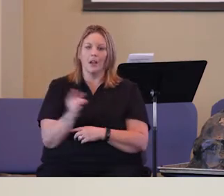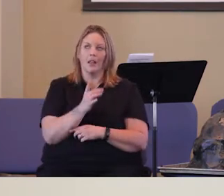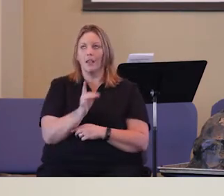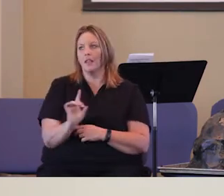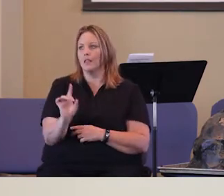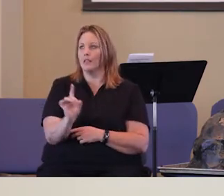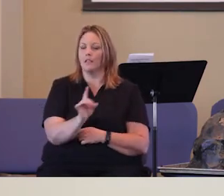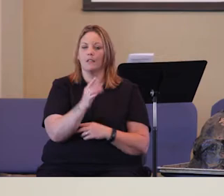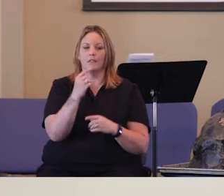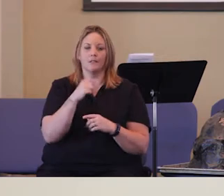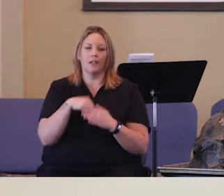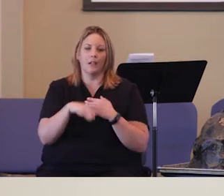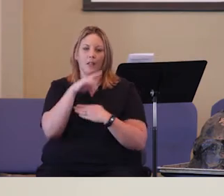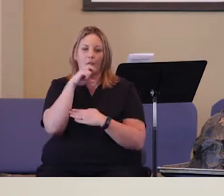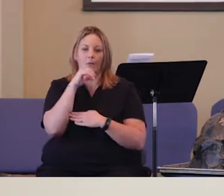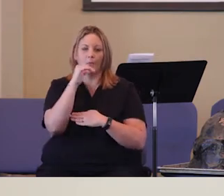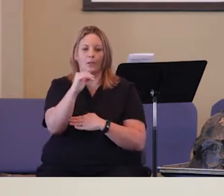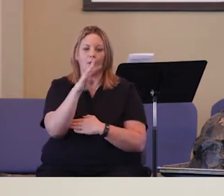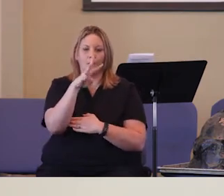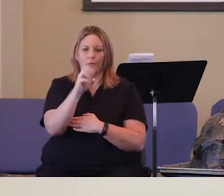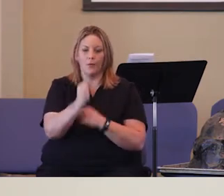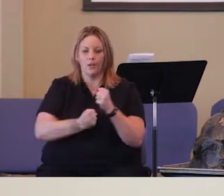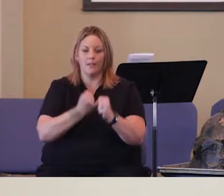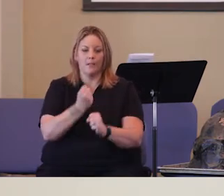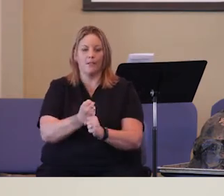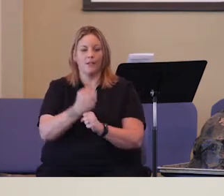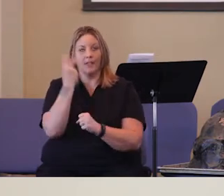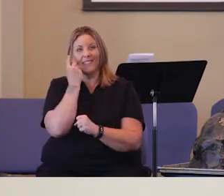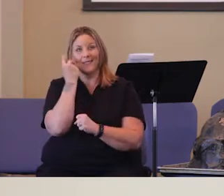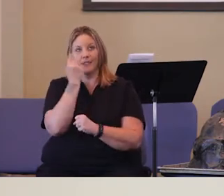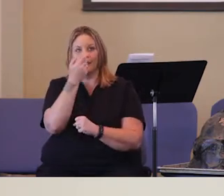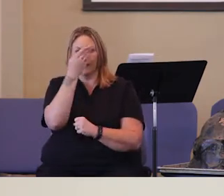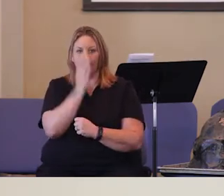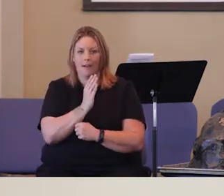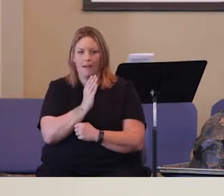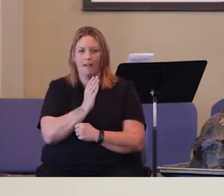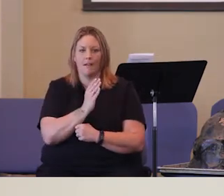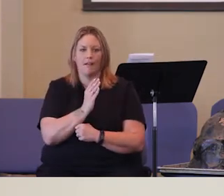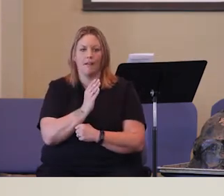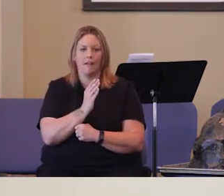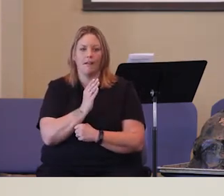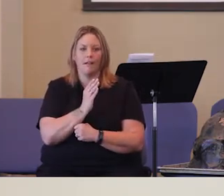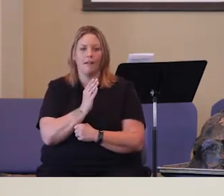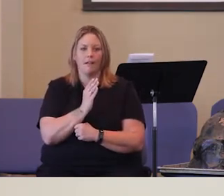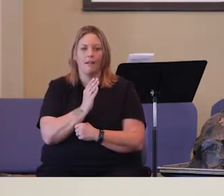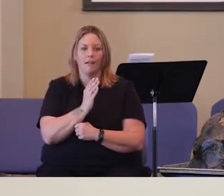Israel now has been wandering in the wilderness for 40 years. They have seen God